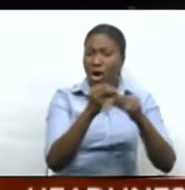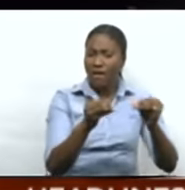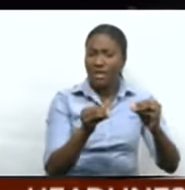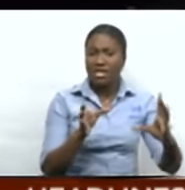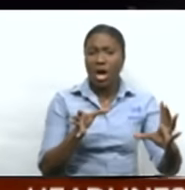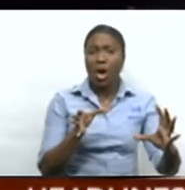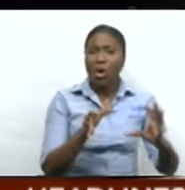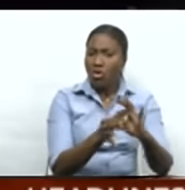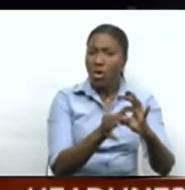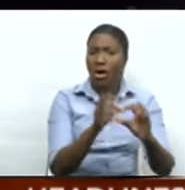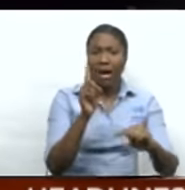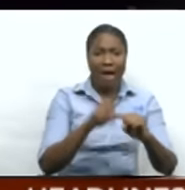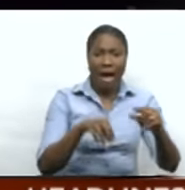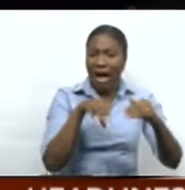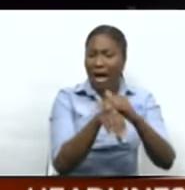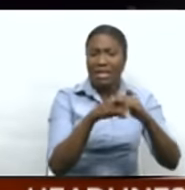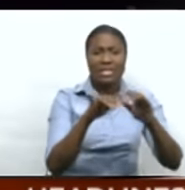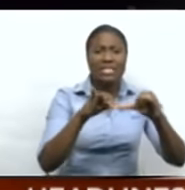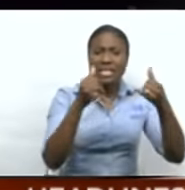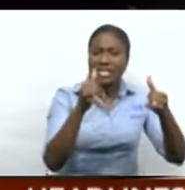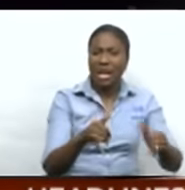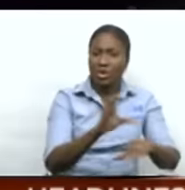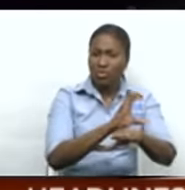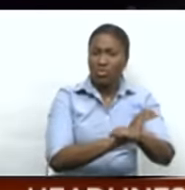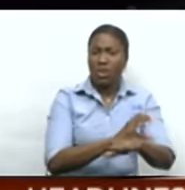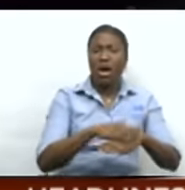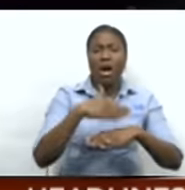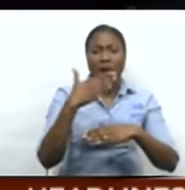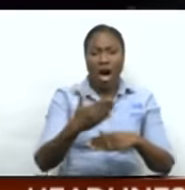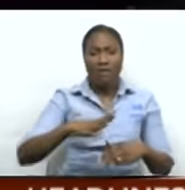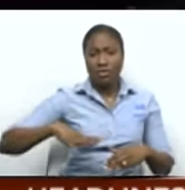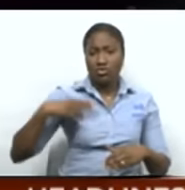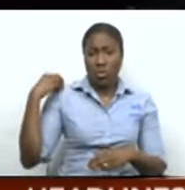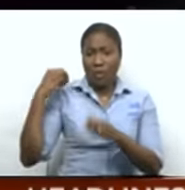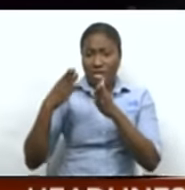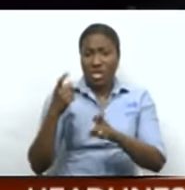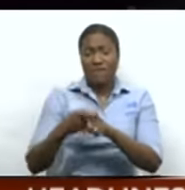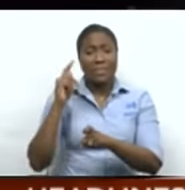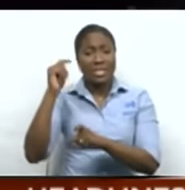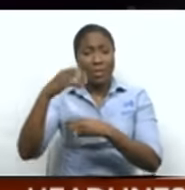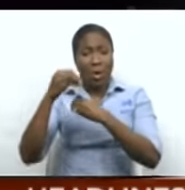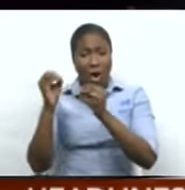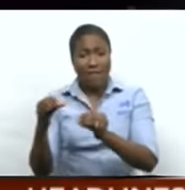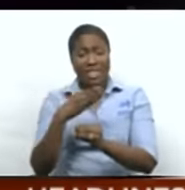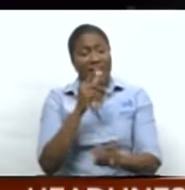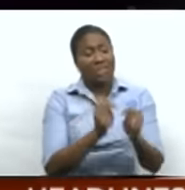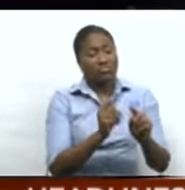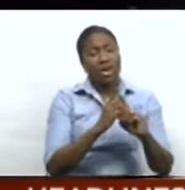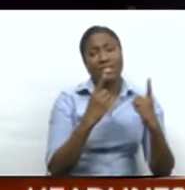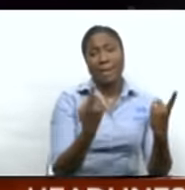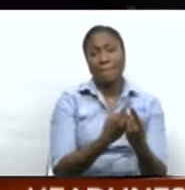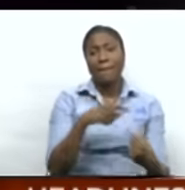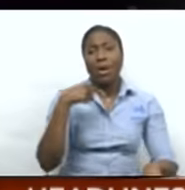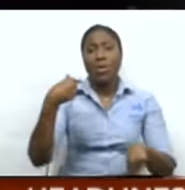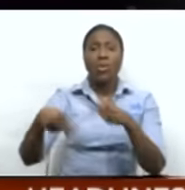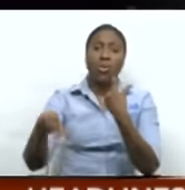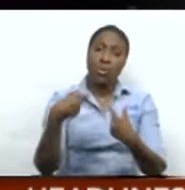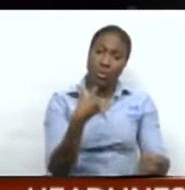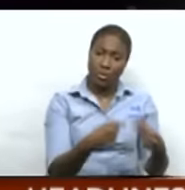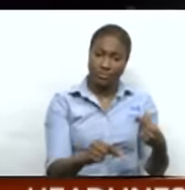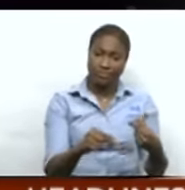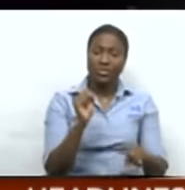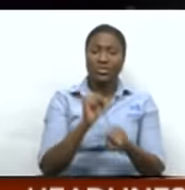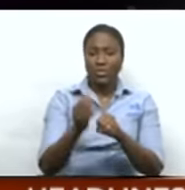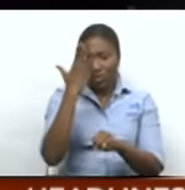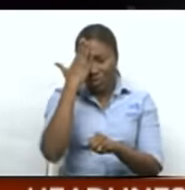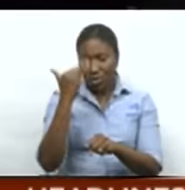out of the system after a disagreement between senior officials at the Tobago office and Trinidad department. As a result, the process